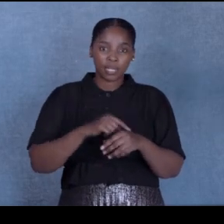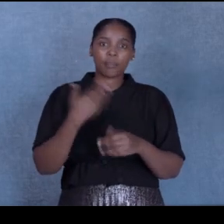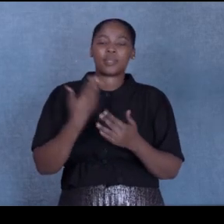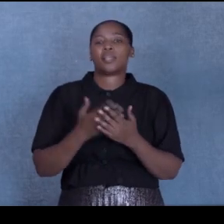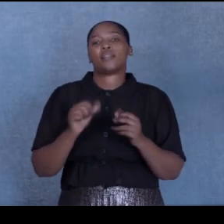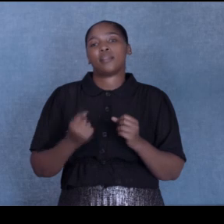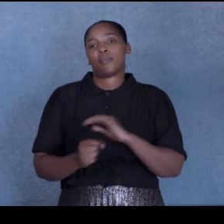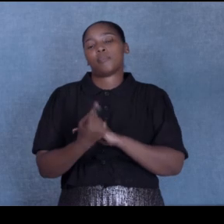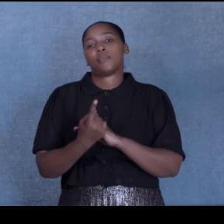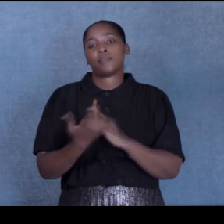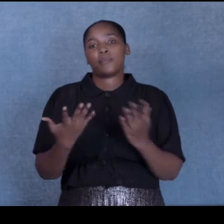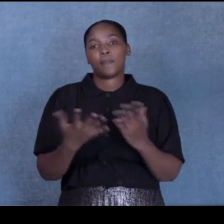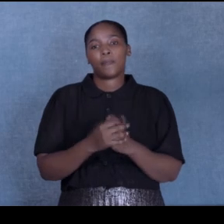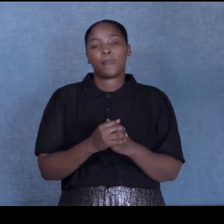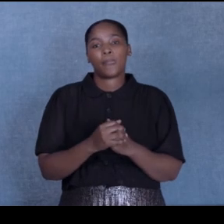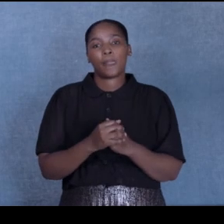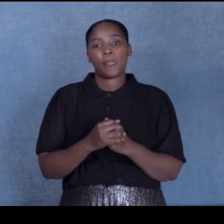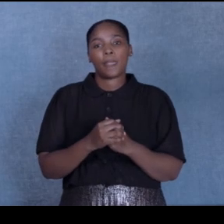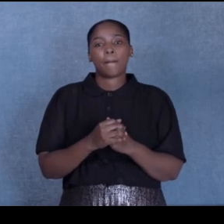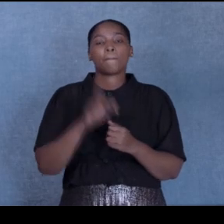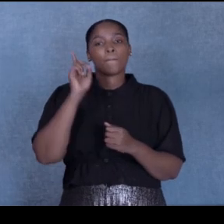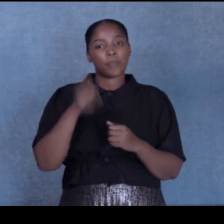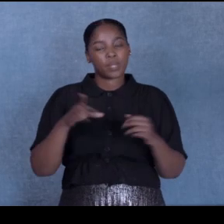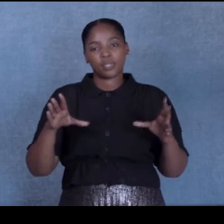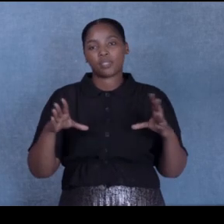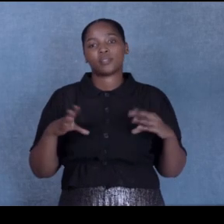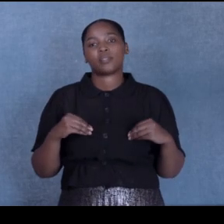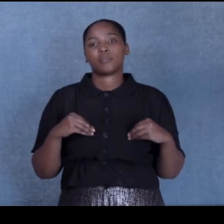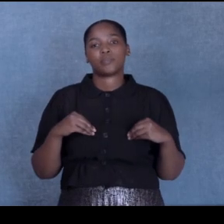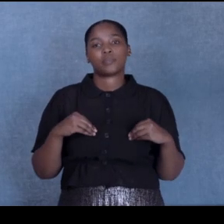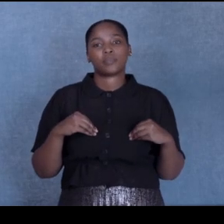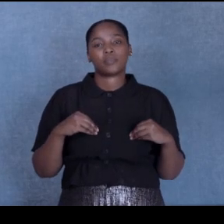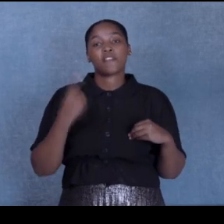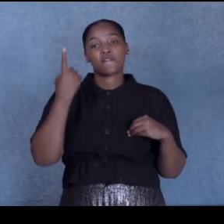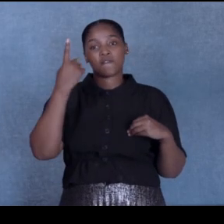touchy subject. But you must accept it. It's the first step.